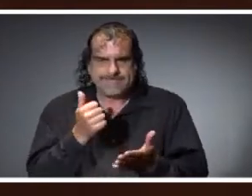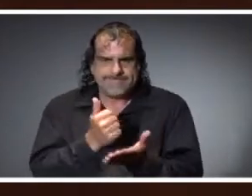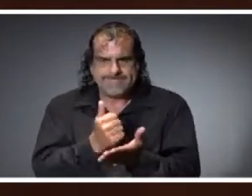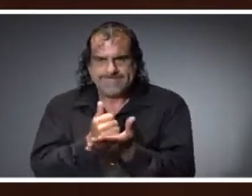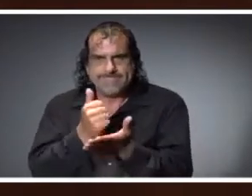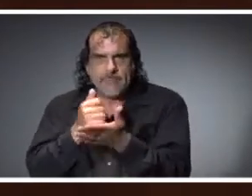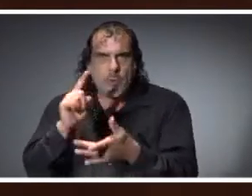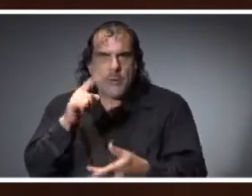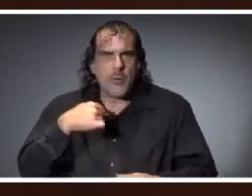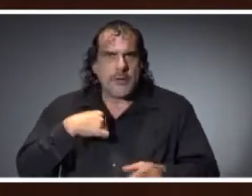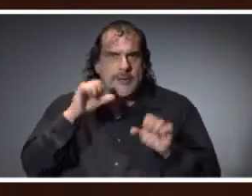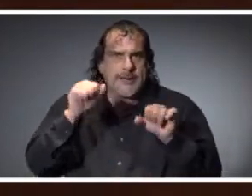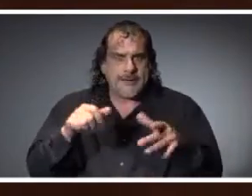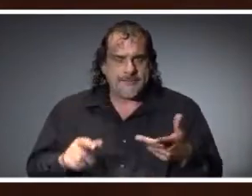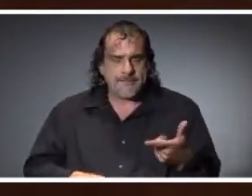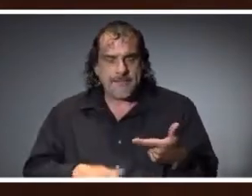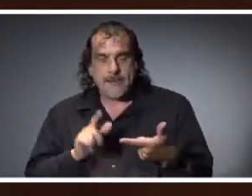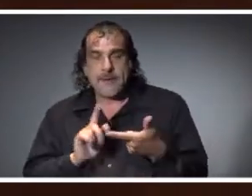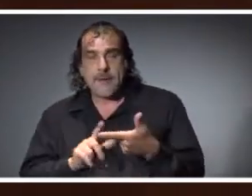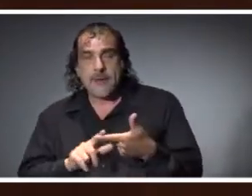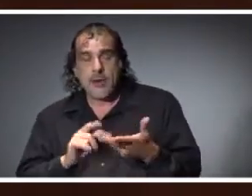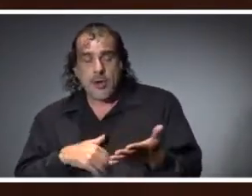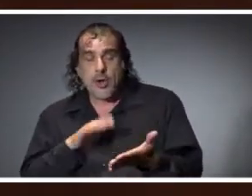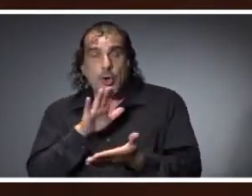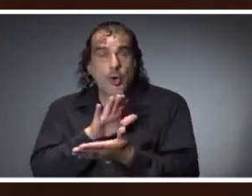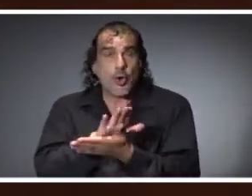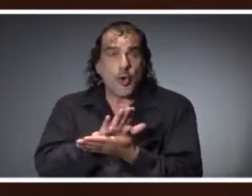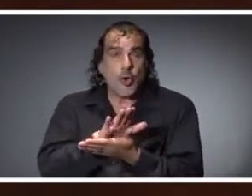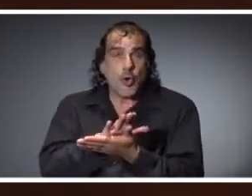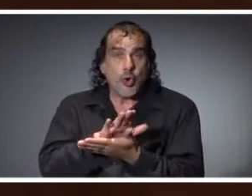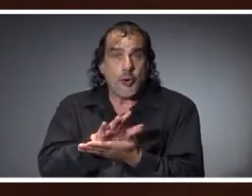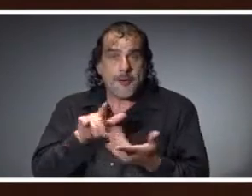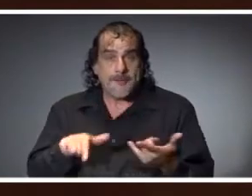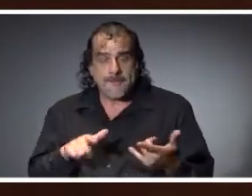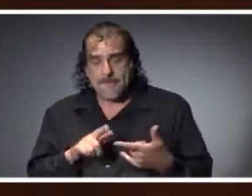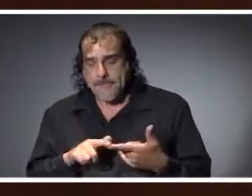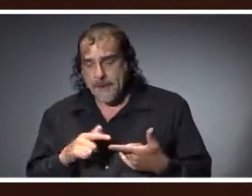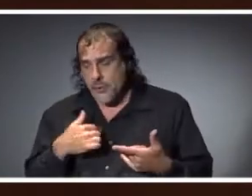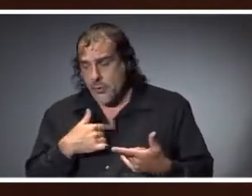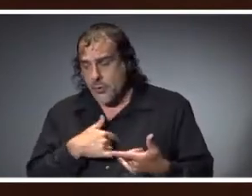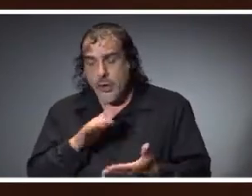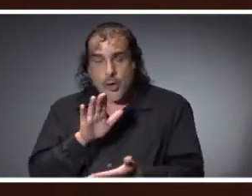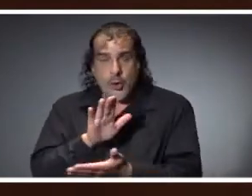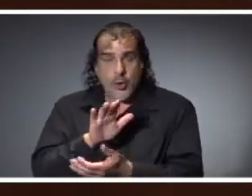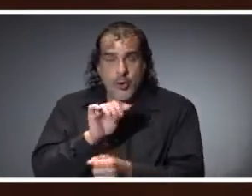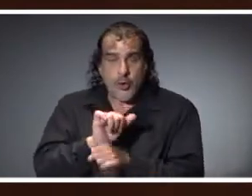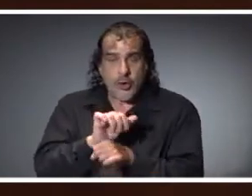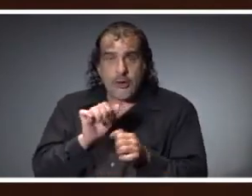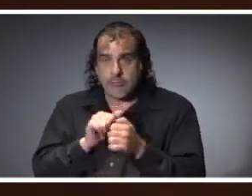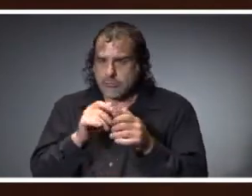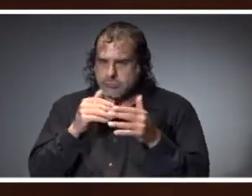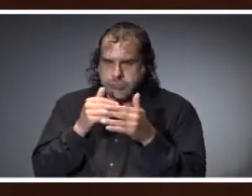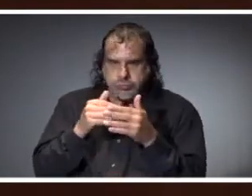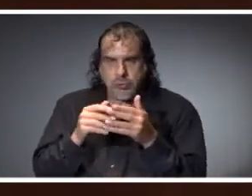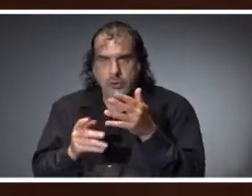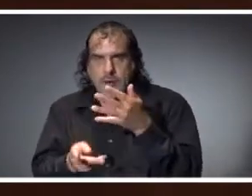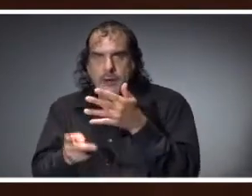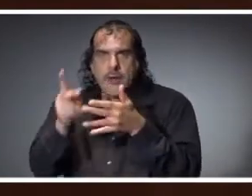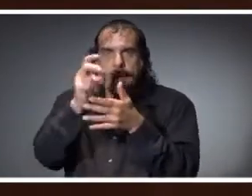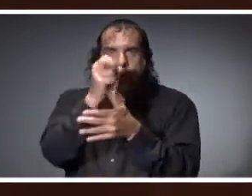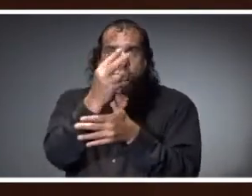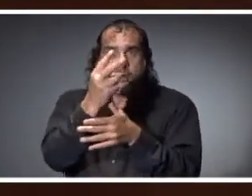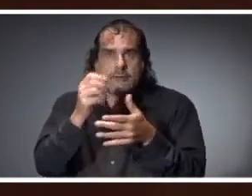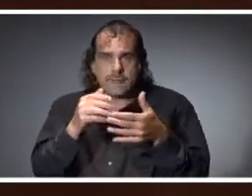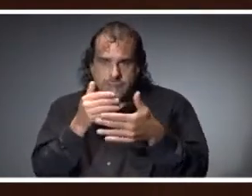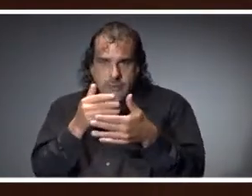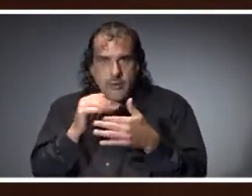can. Schools. You know, we are working very closely with K-12s. We have